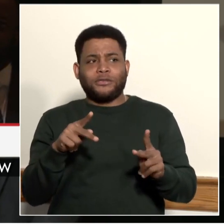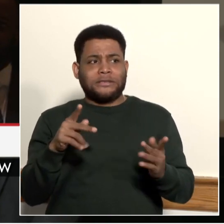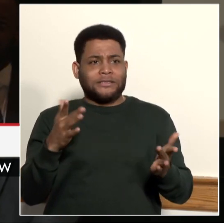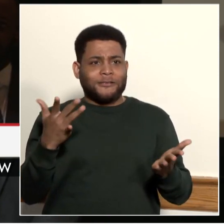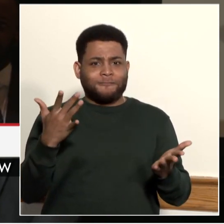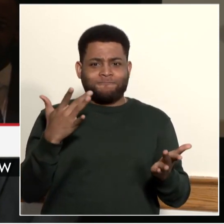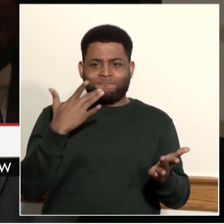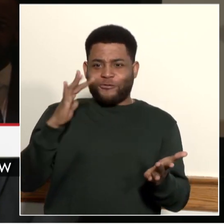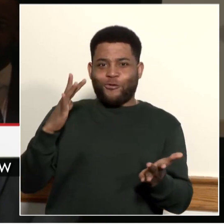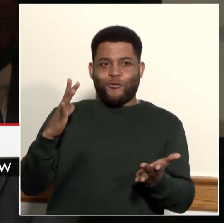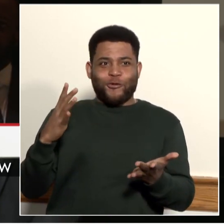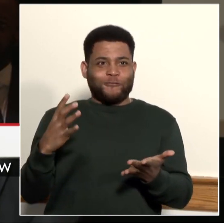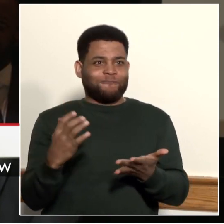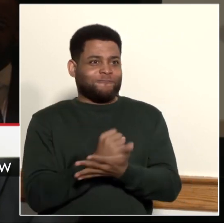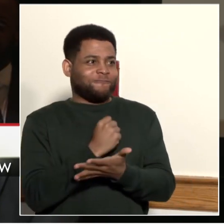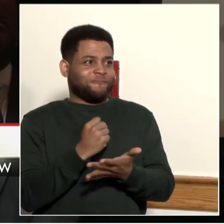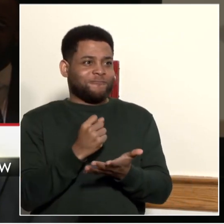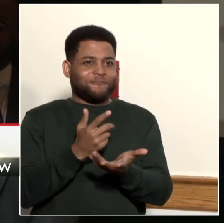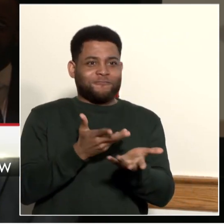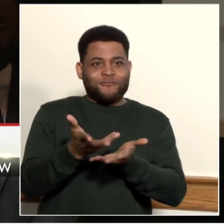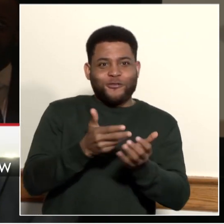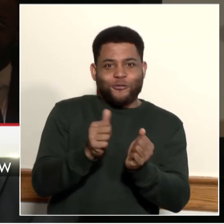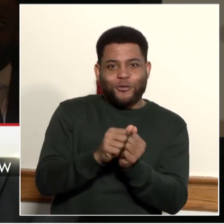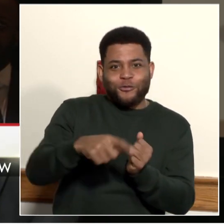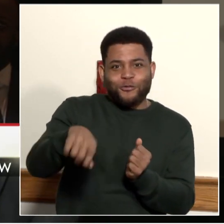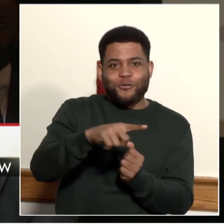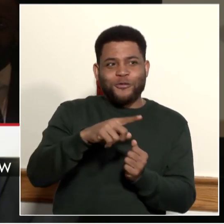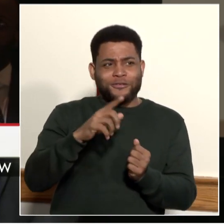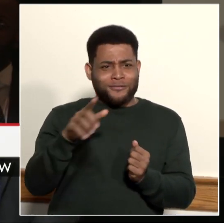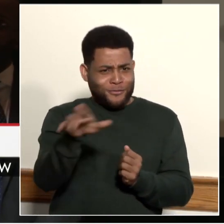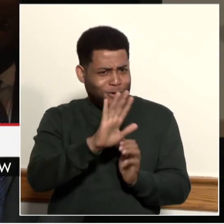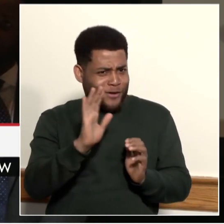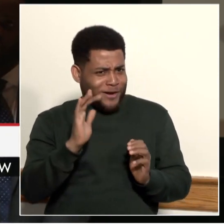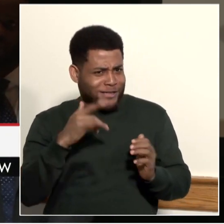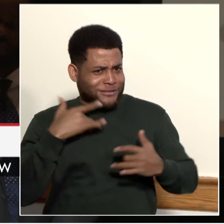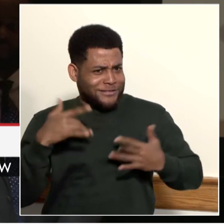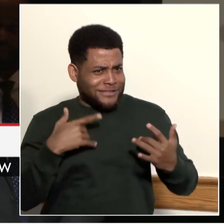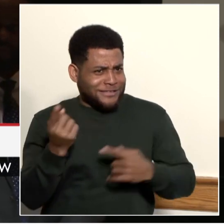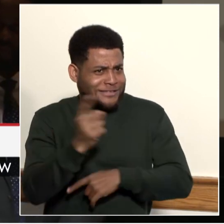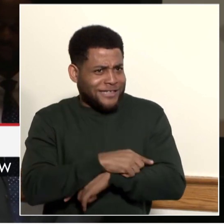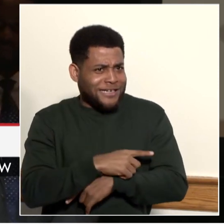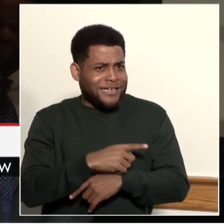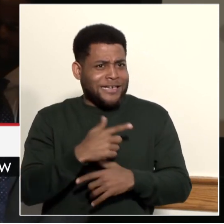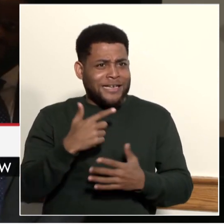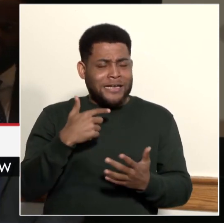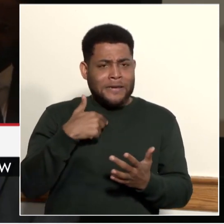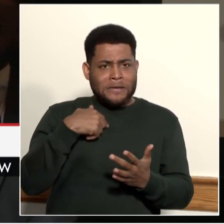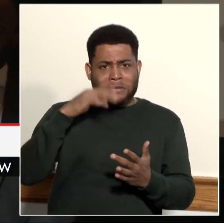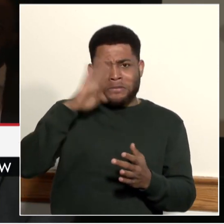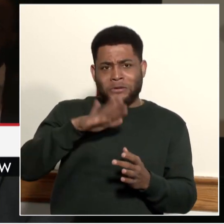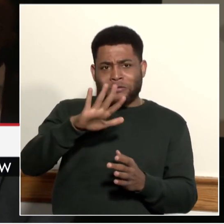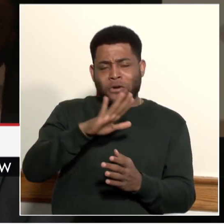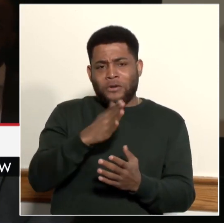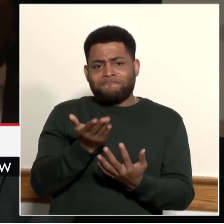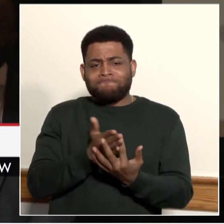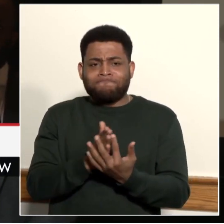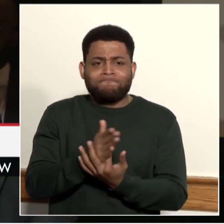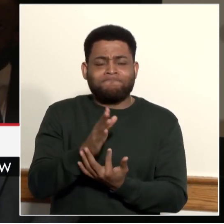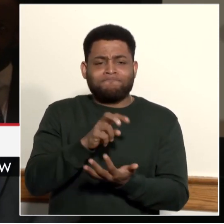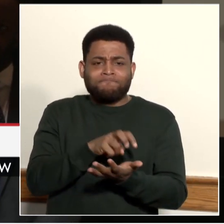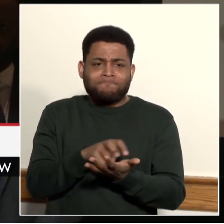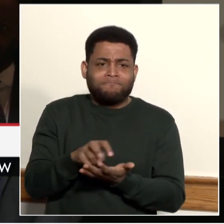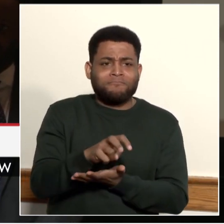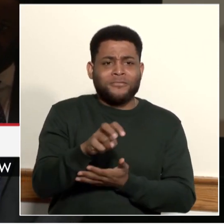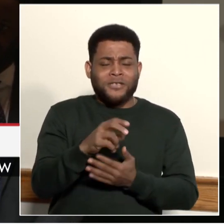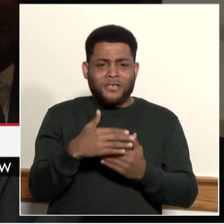make decisions about your journey, as you think about your experience here in middle school, and you take the next step in your educational journey